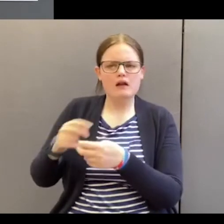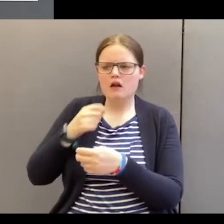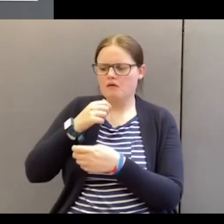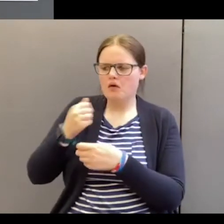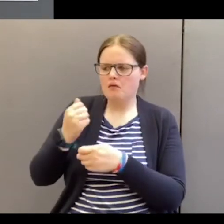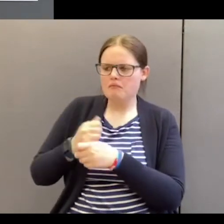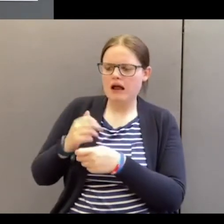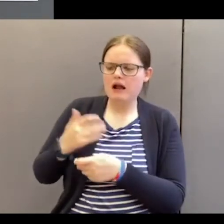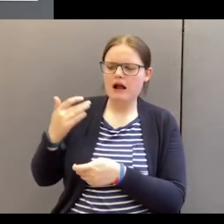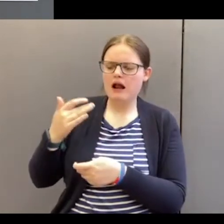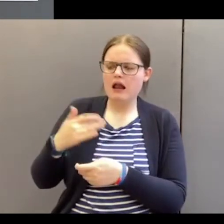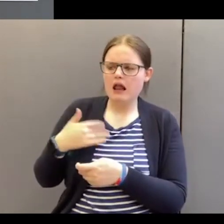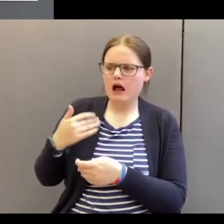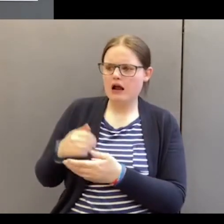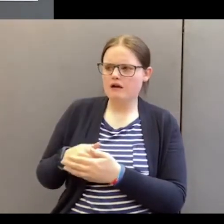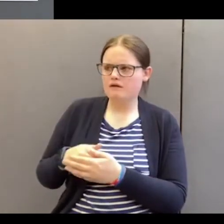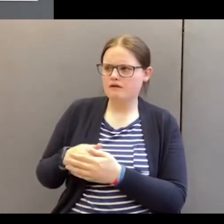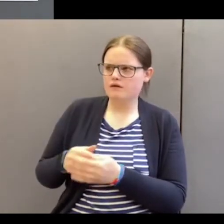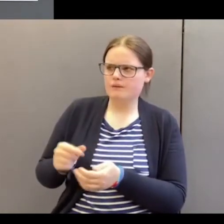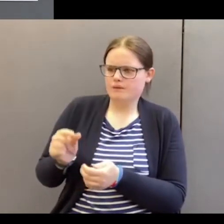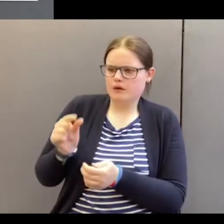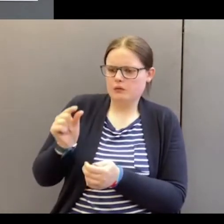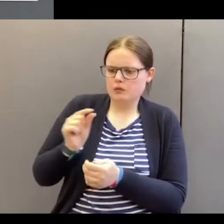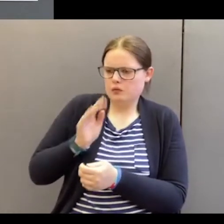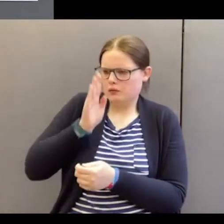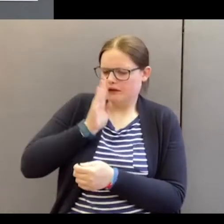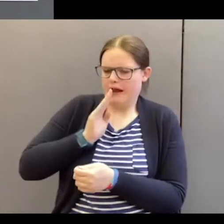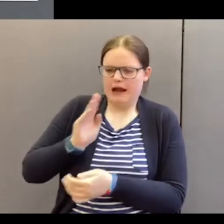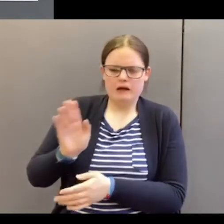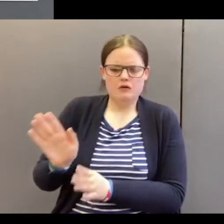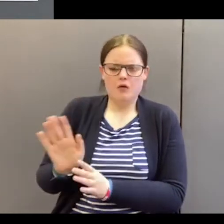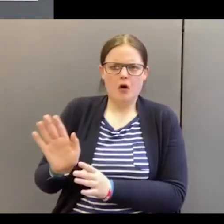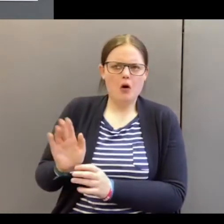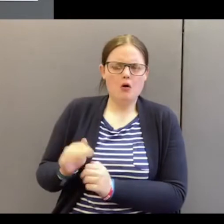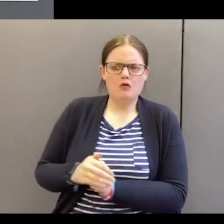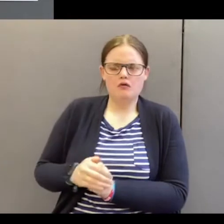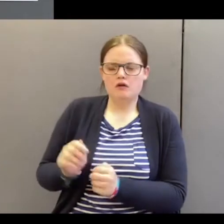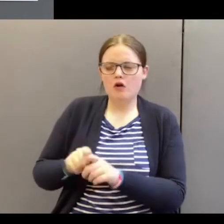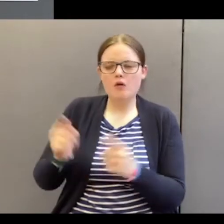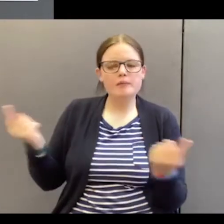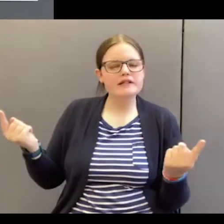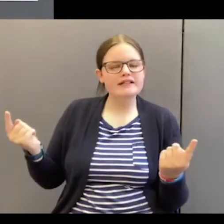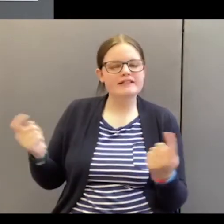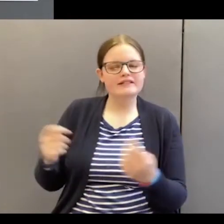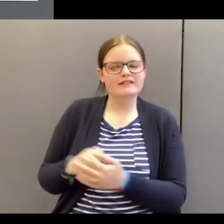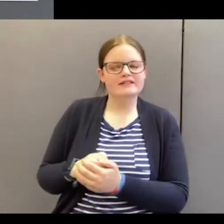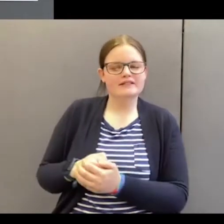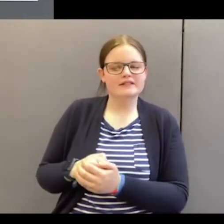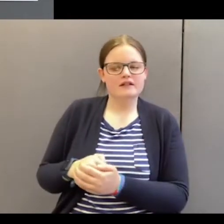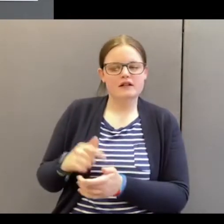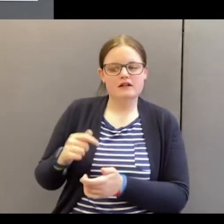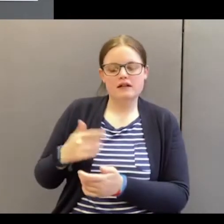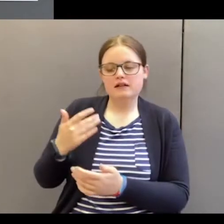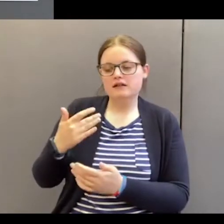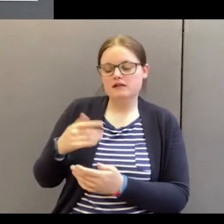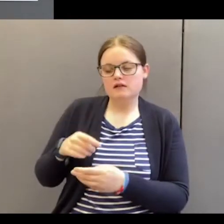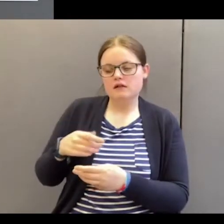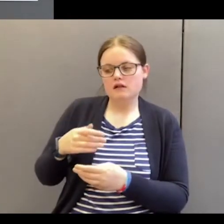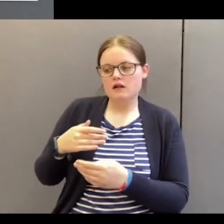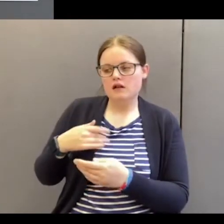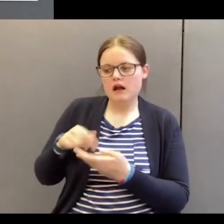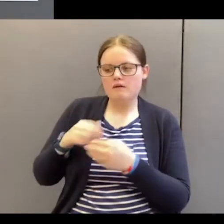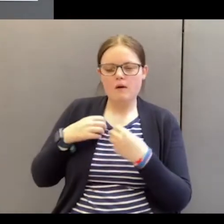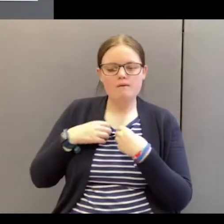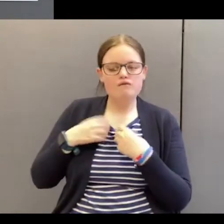your life one tiny bit miserable. It's the opposite. a life of freedom.